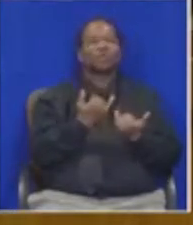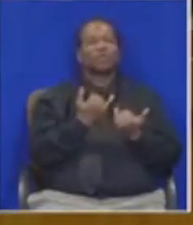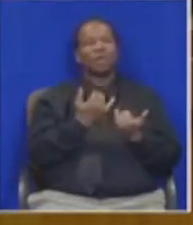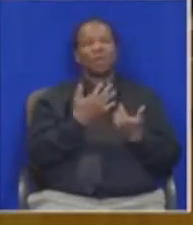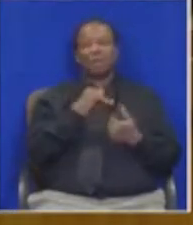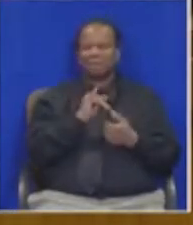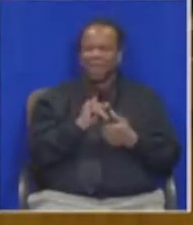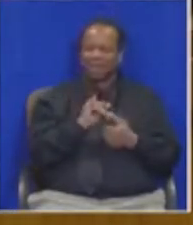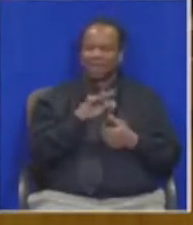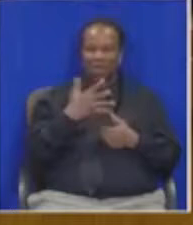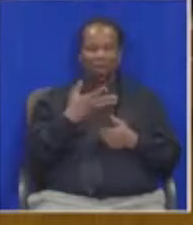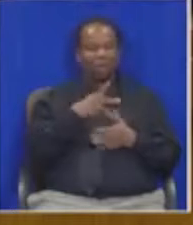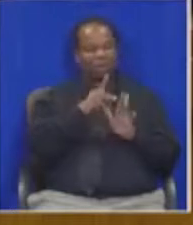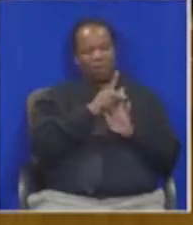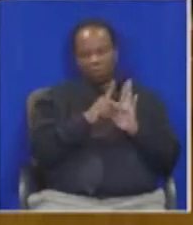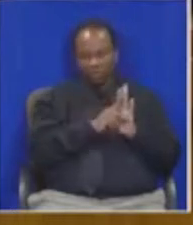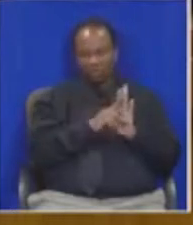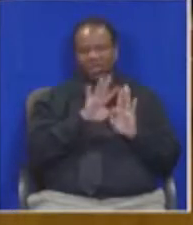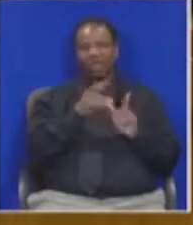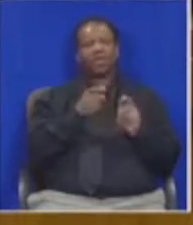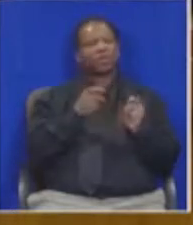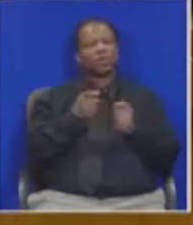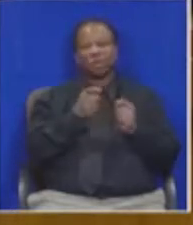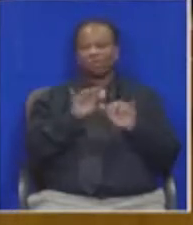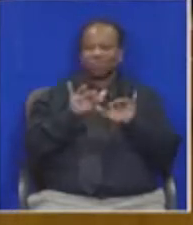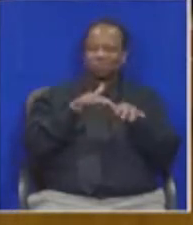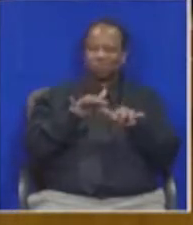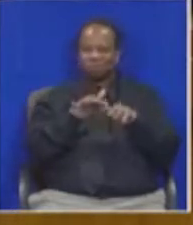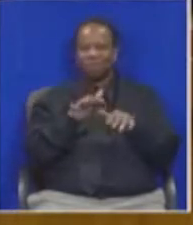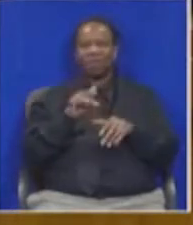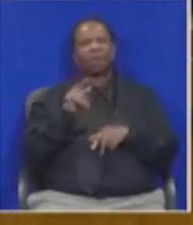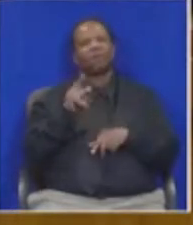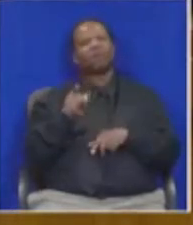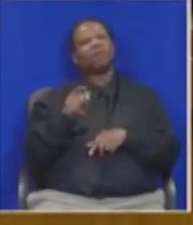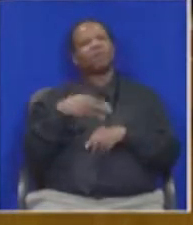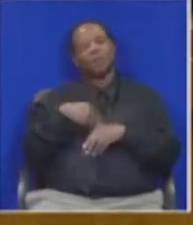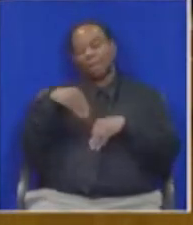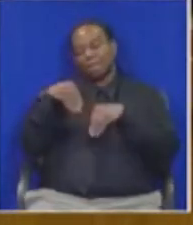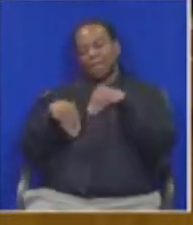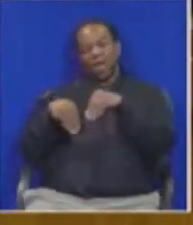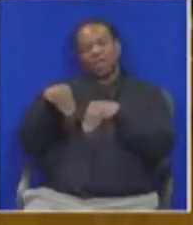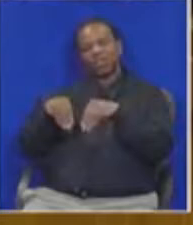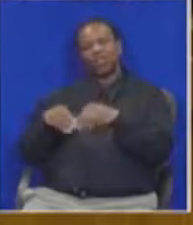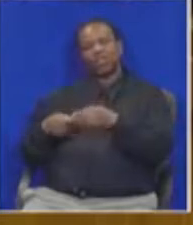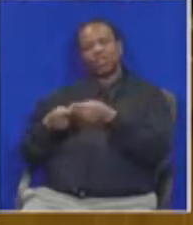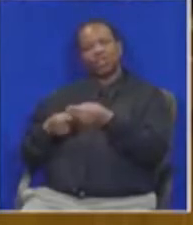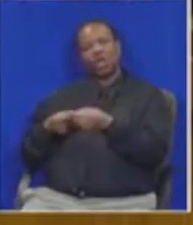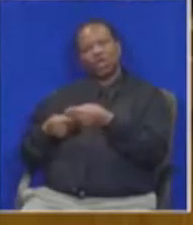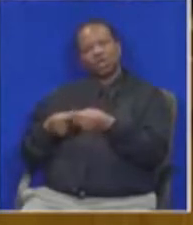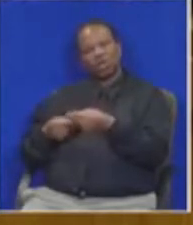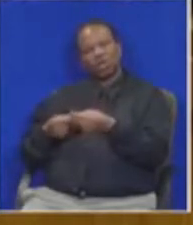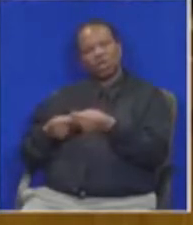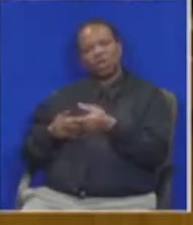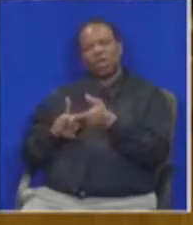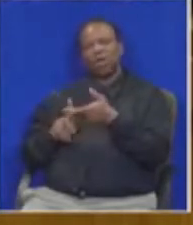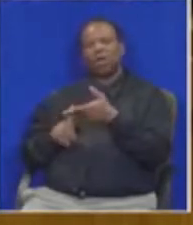uncertainty. One need only consider the impact that the recent mining charter and the putative moratorium on the granting of